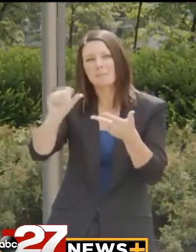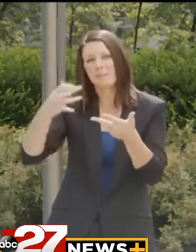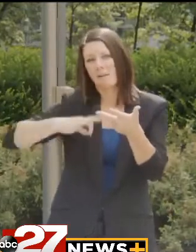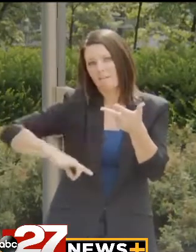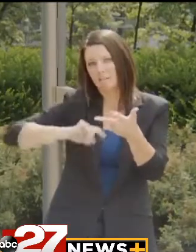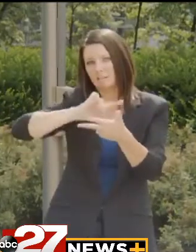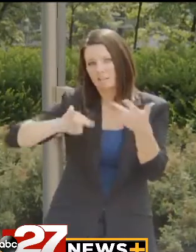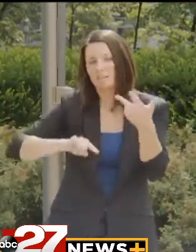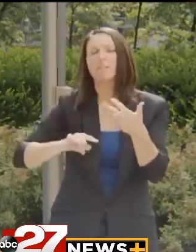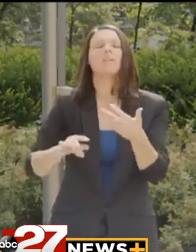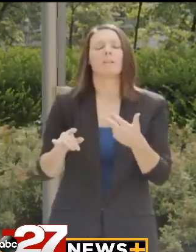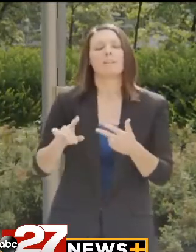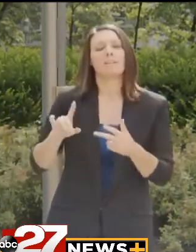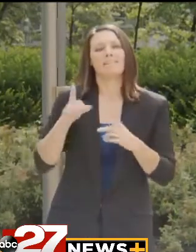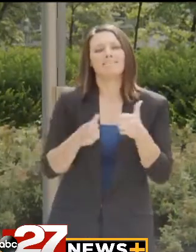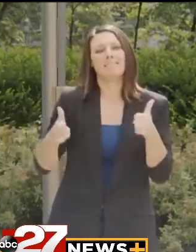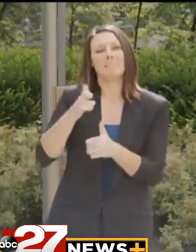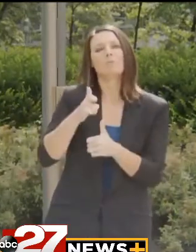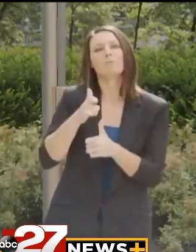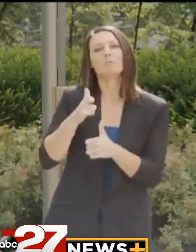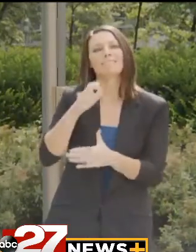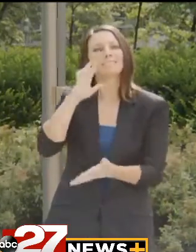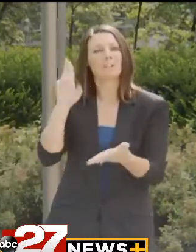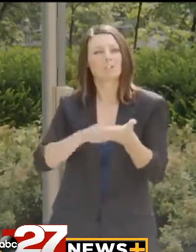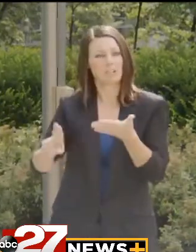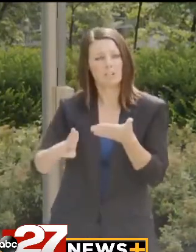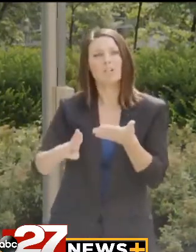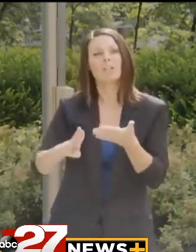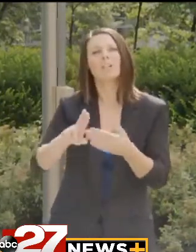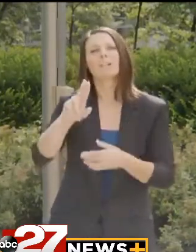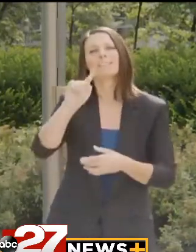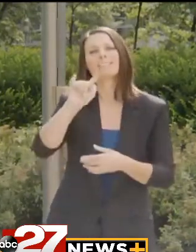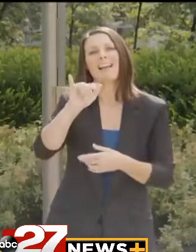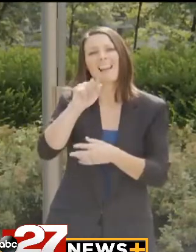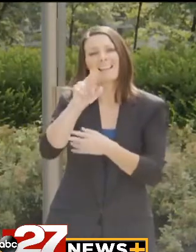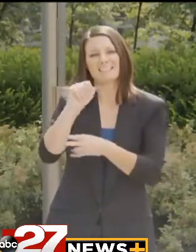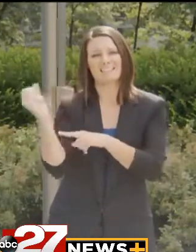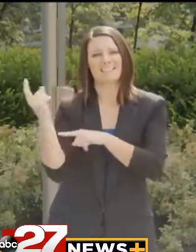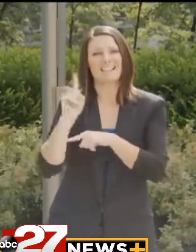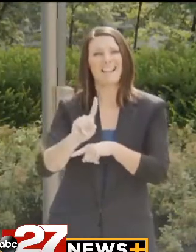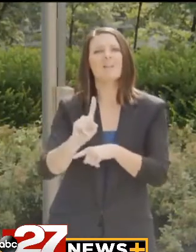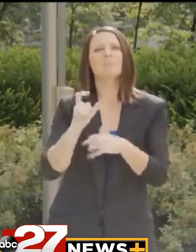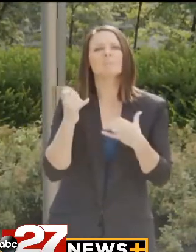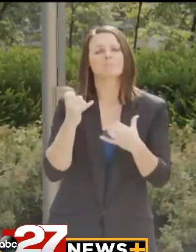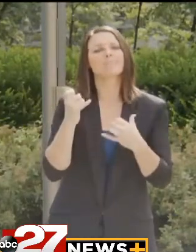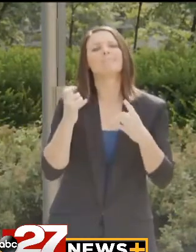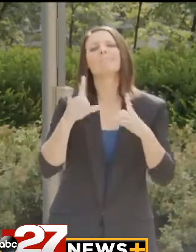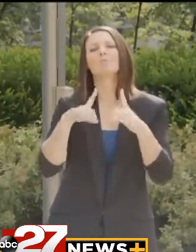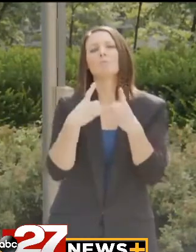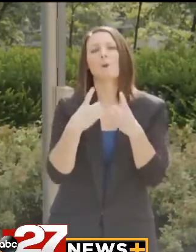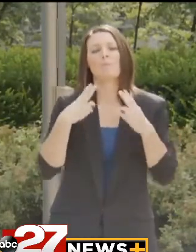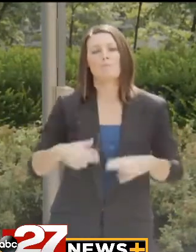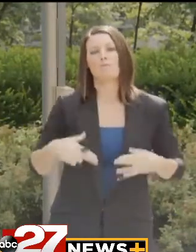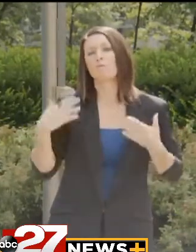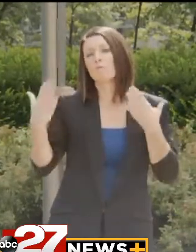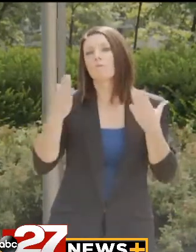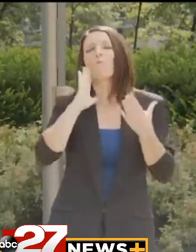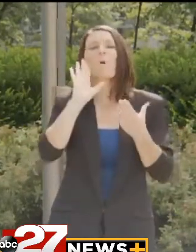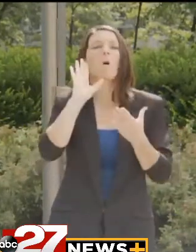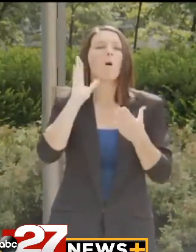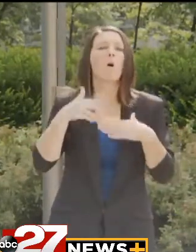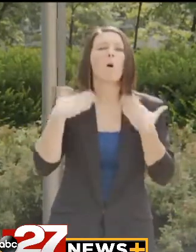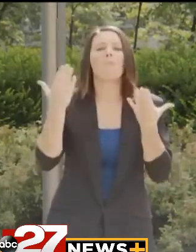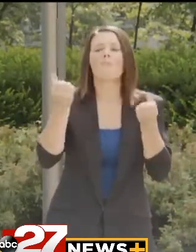is why I'm glad that Deputy Secretary Titus is with us today because the Department of Human Services offers a range of